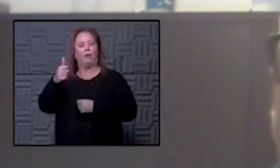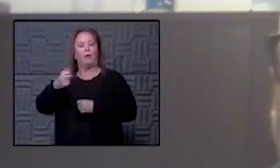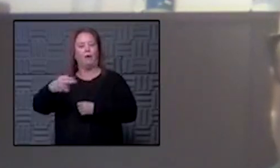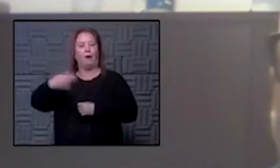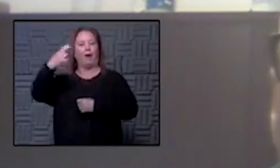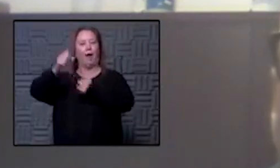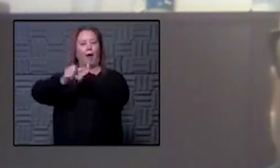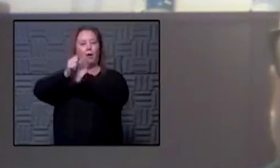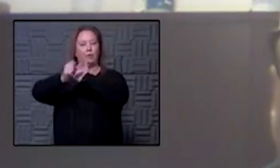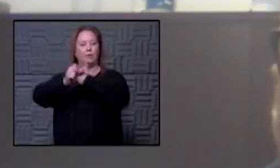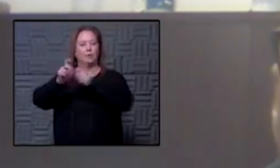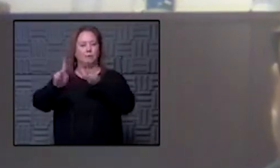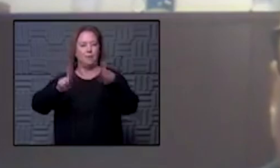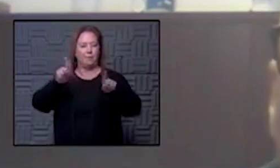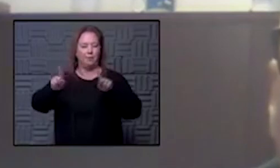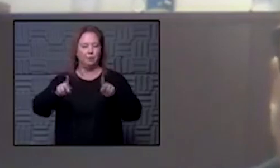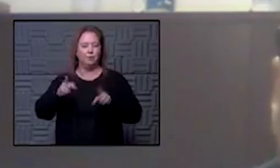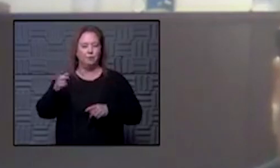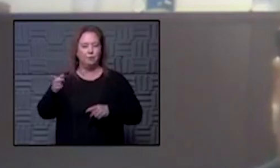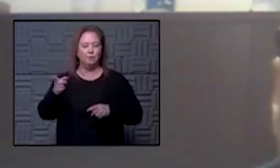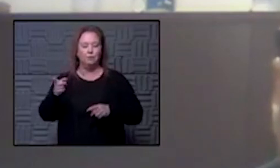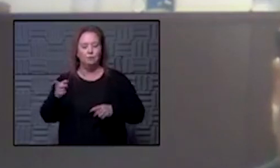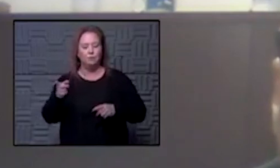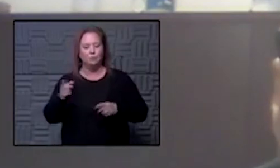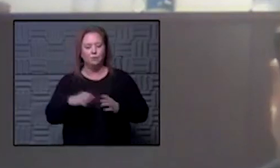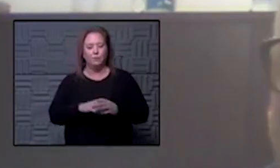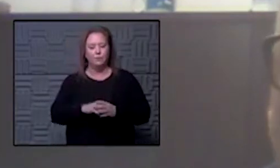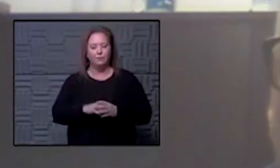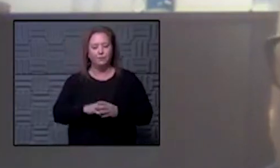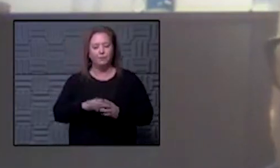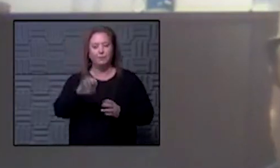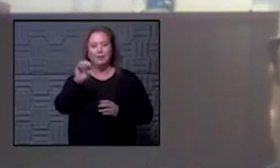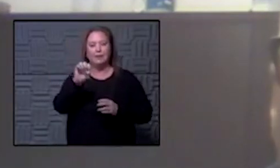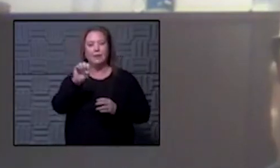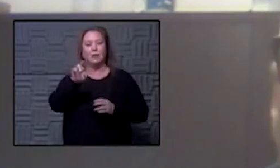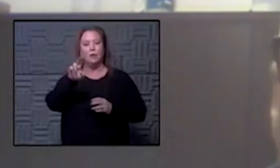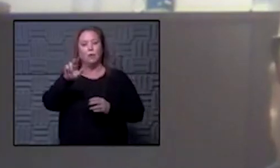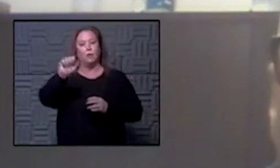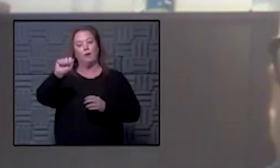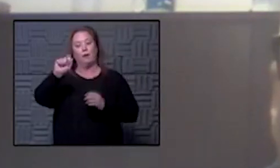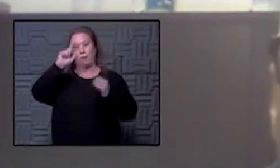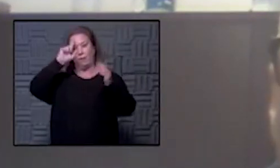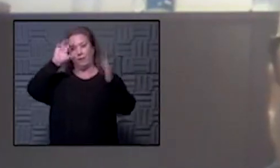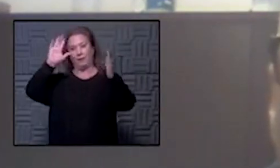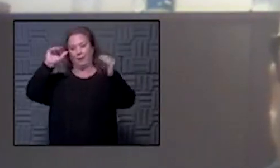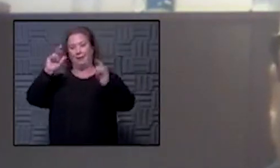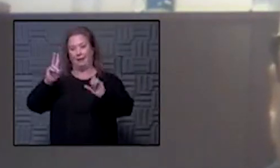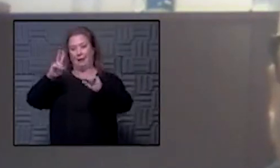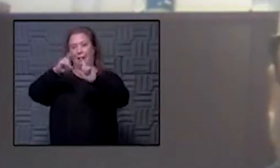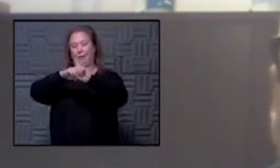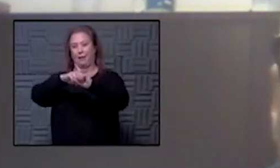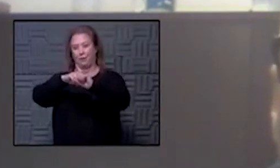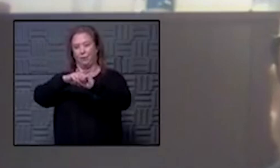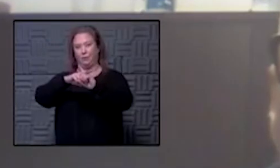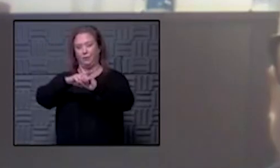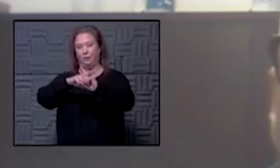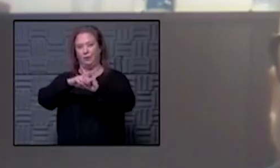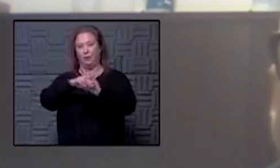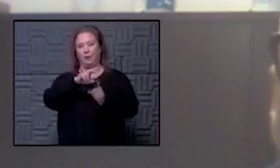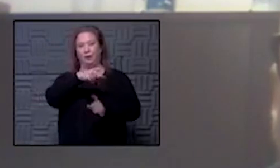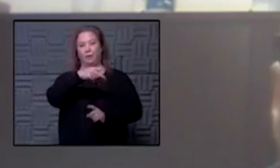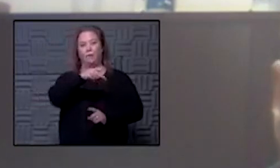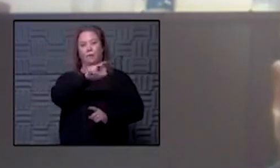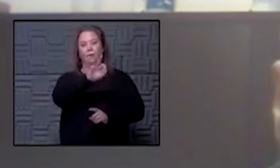-risk populations um you know the the EUA we're expecting to do the application to be dropped from Pfizer